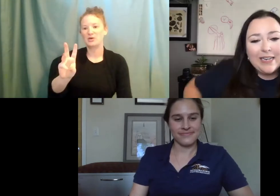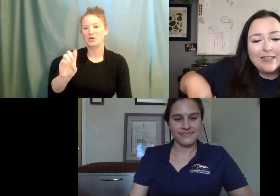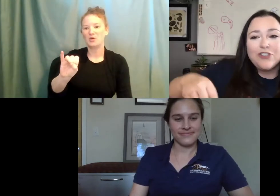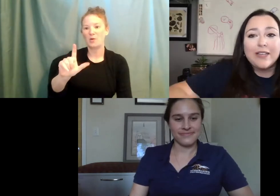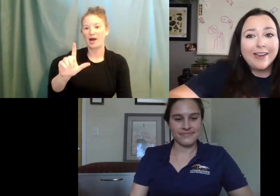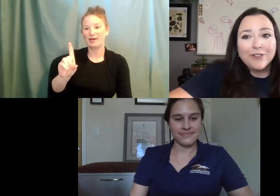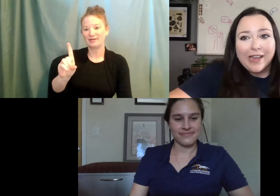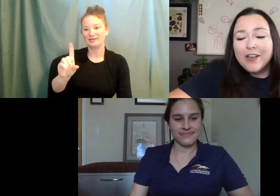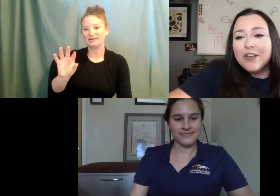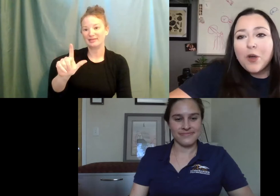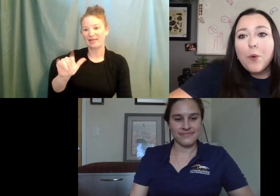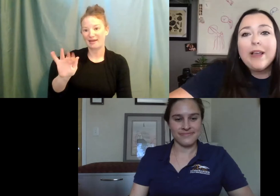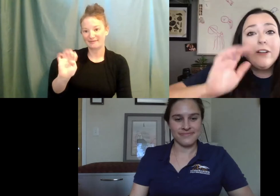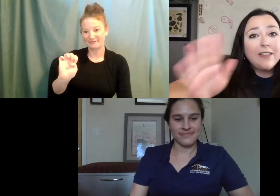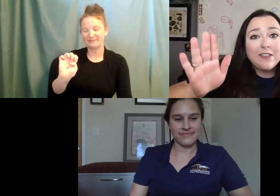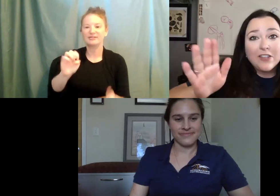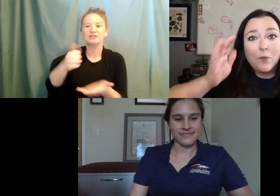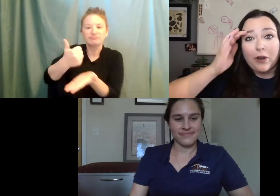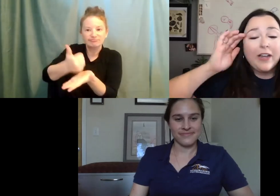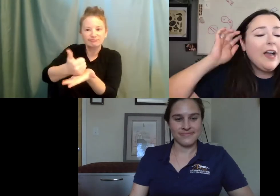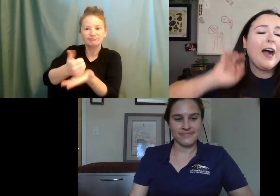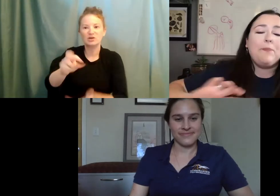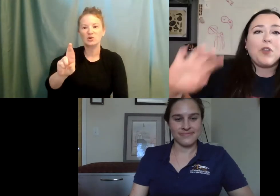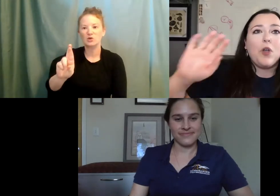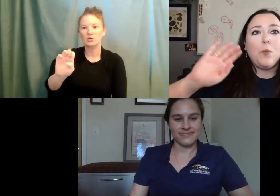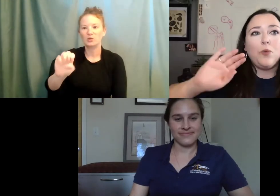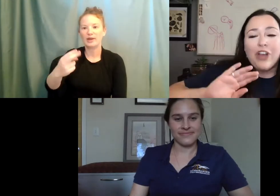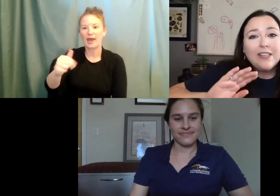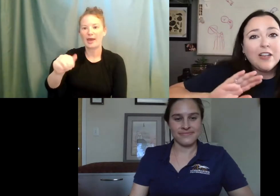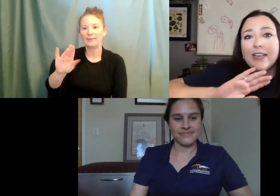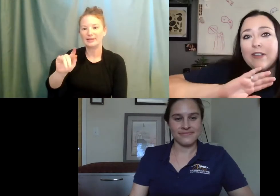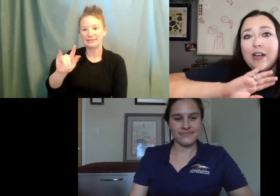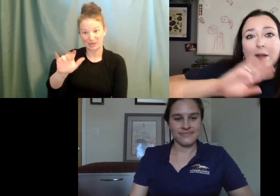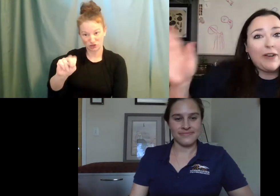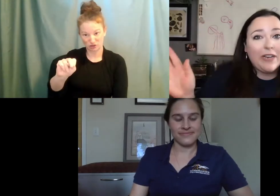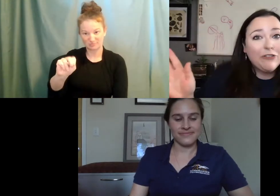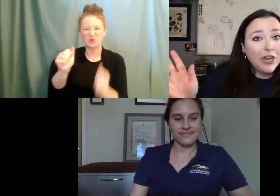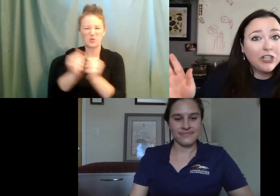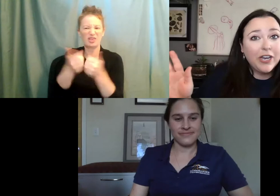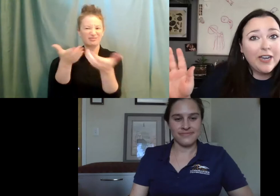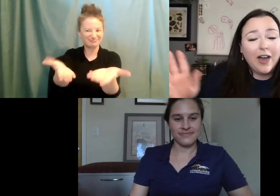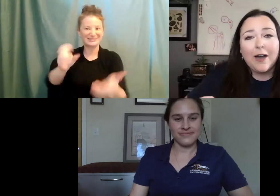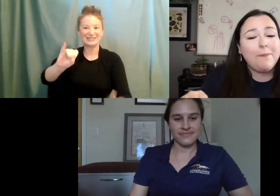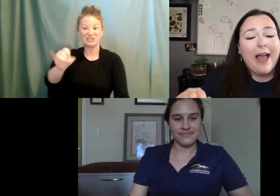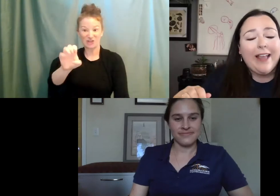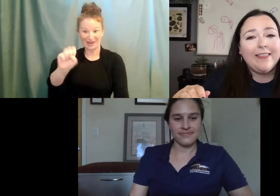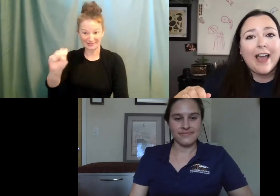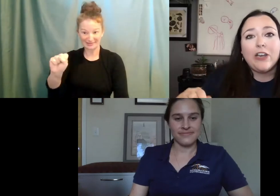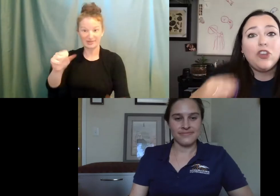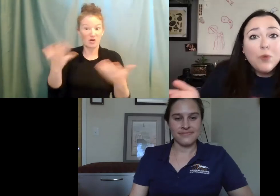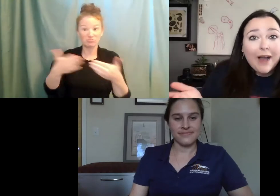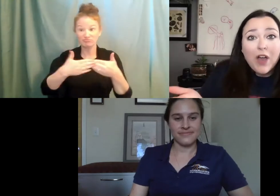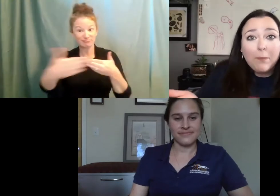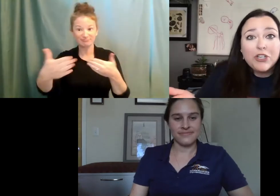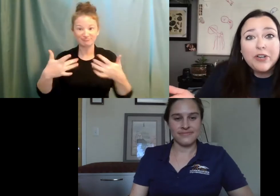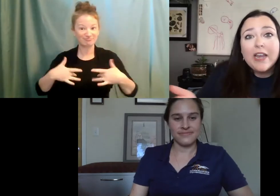guest scientist, Jess Anderson. So here's how this is going to work. Jess is going to give us a bit of an introduction, and then